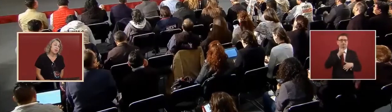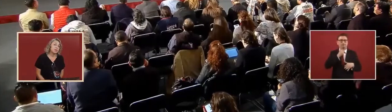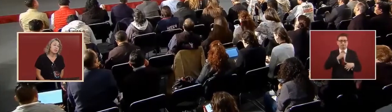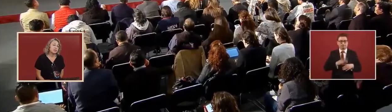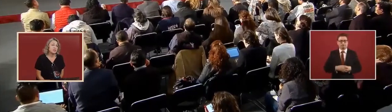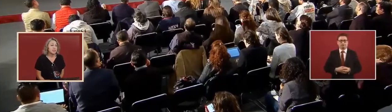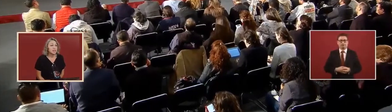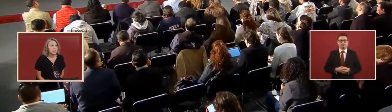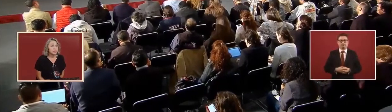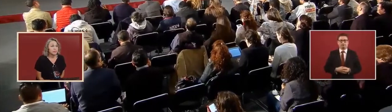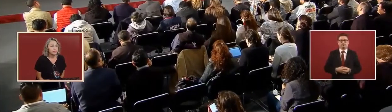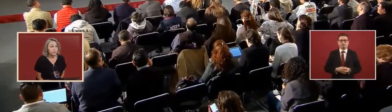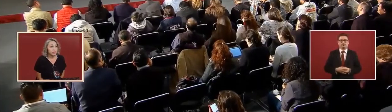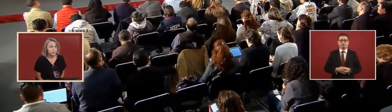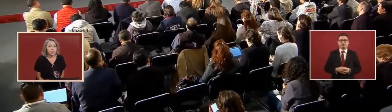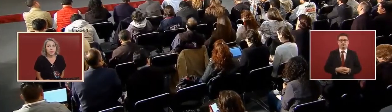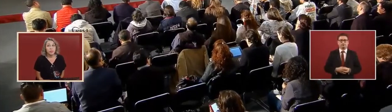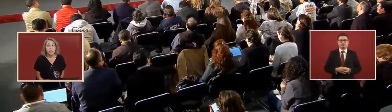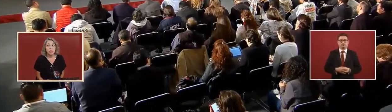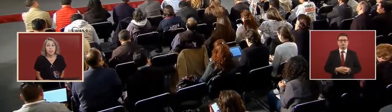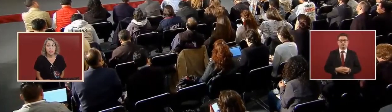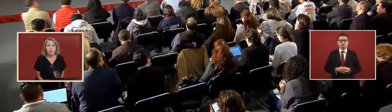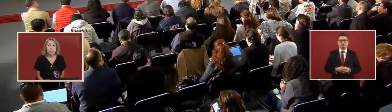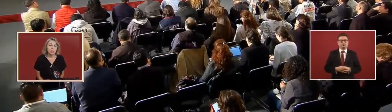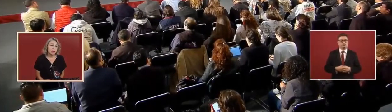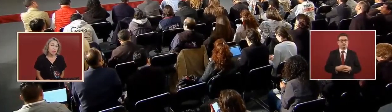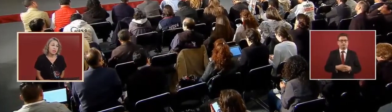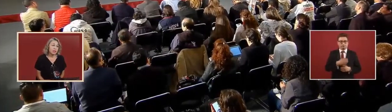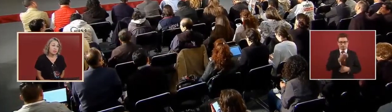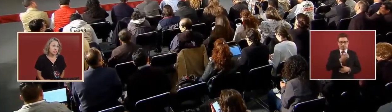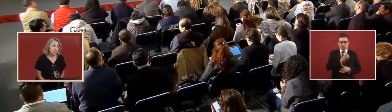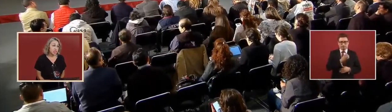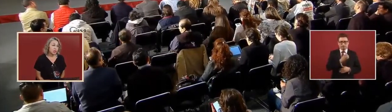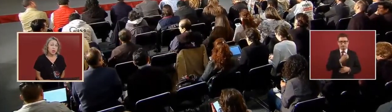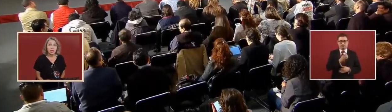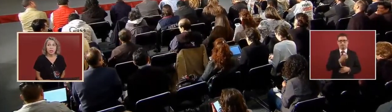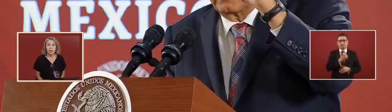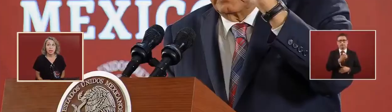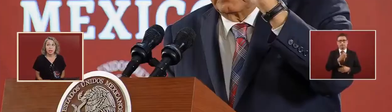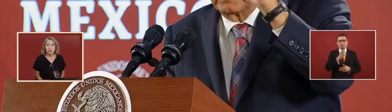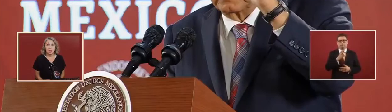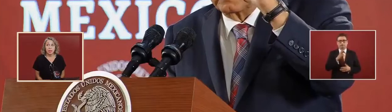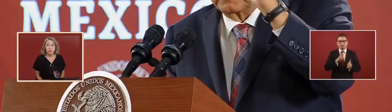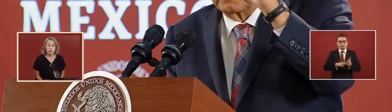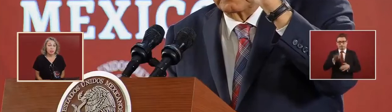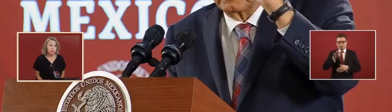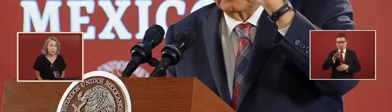and that was January on the of 19